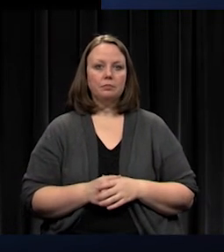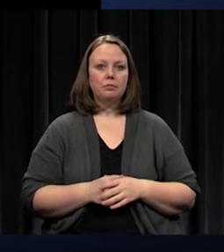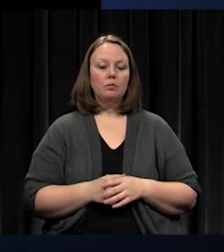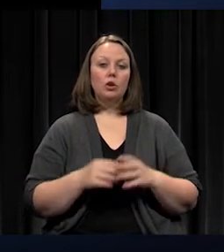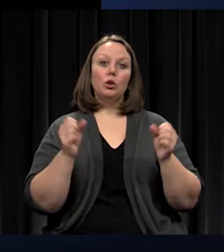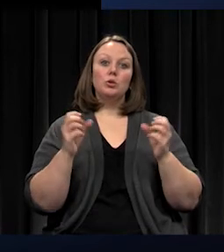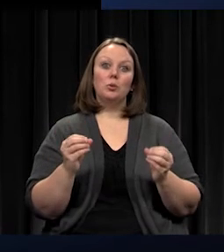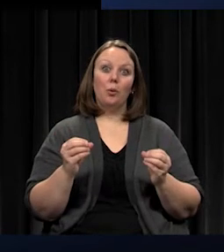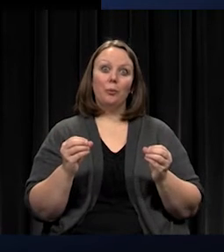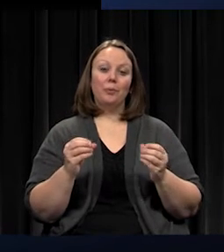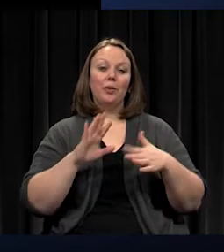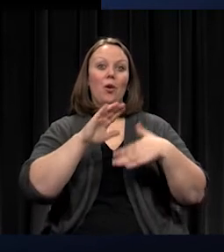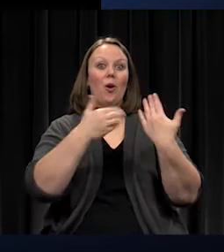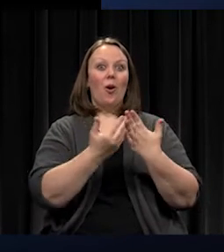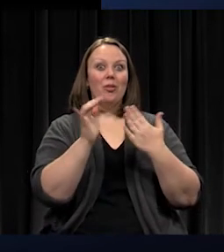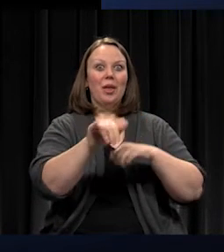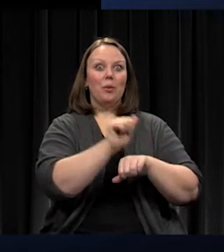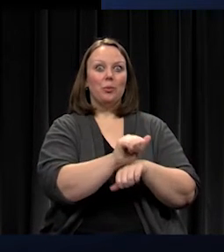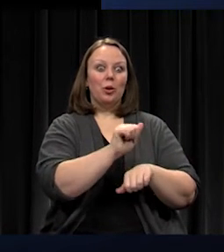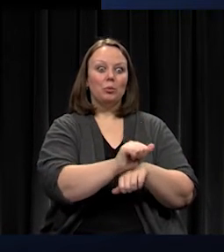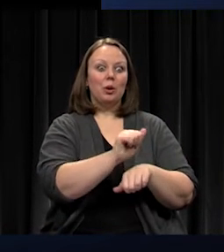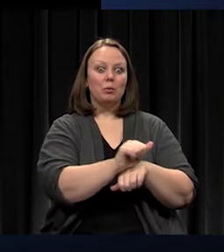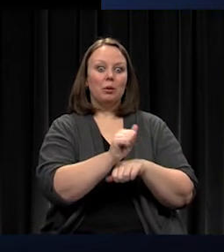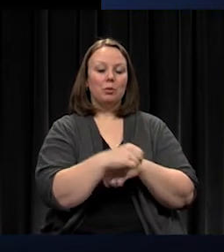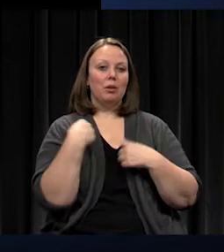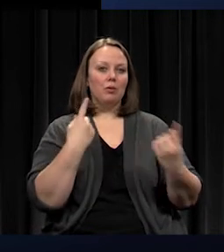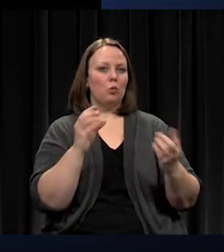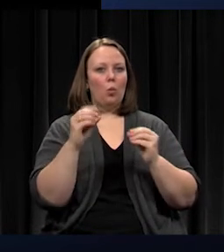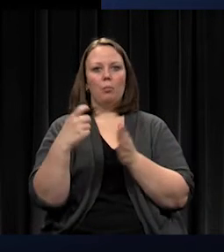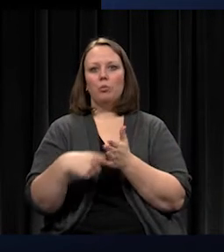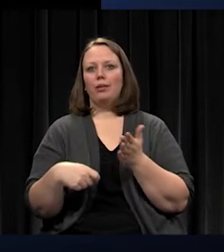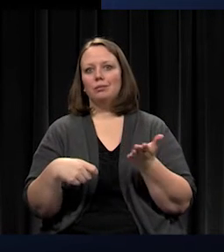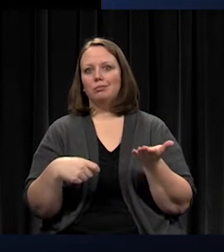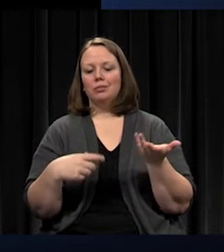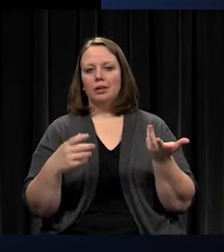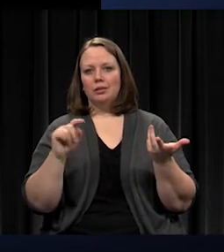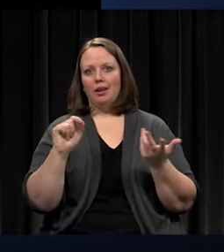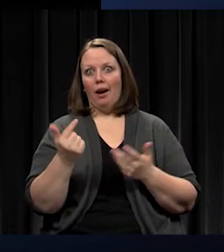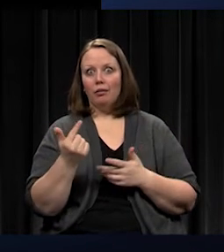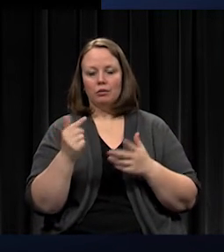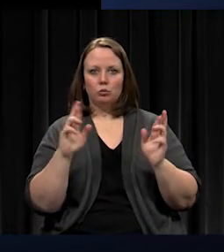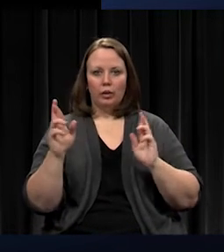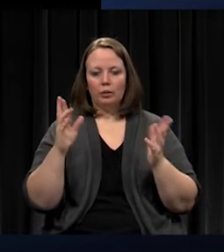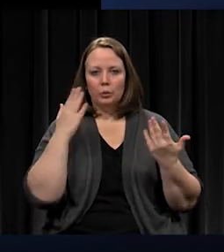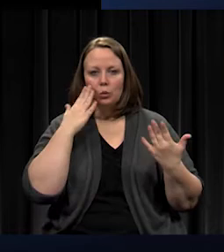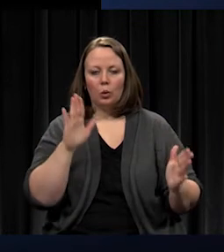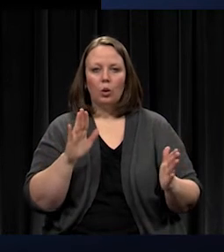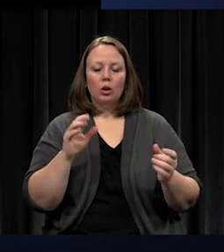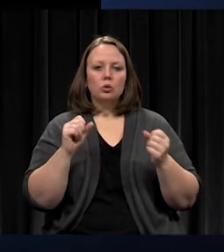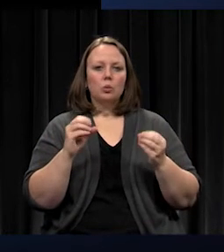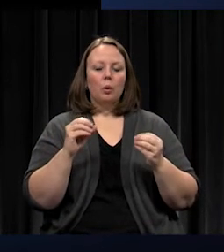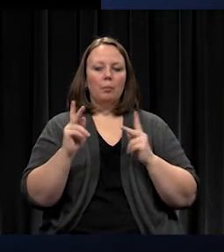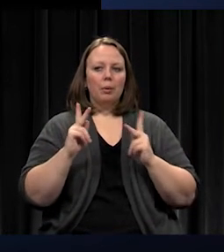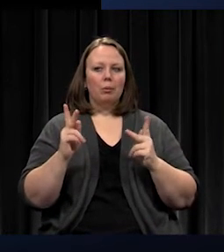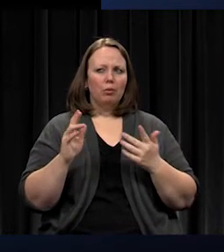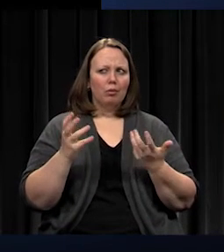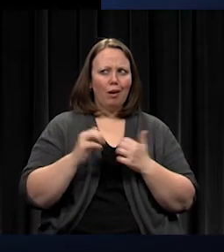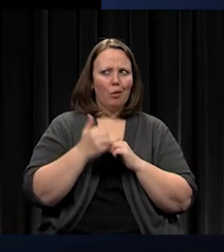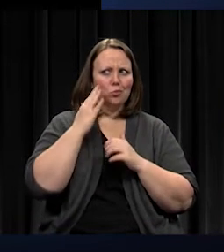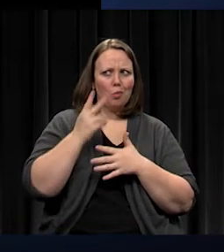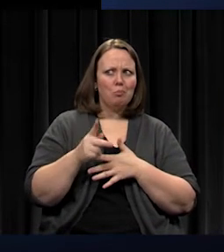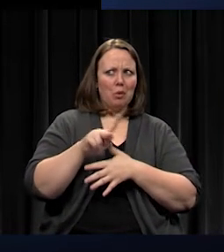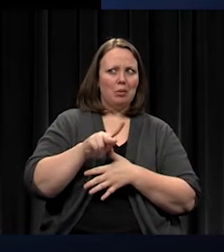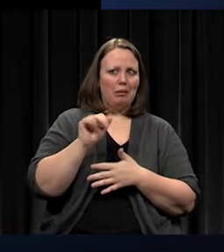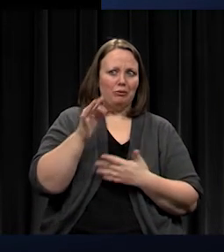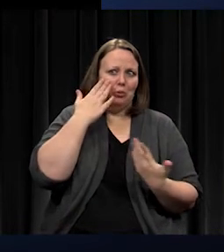price tag on anything in order that people really think about what's a priority to me without knowing the cost. And Tuesday when we get back together,